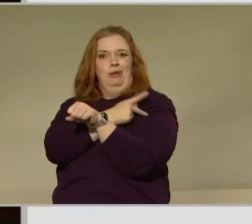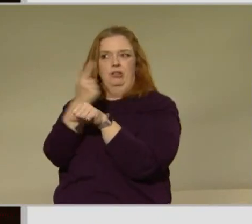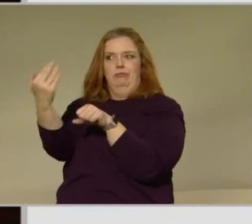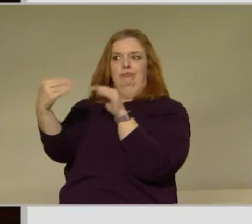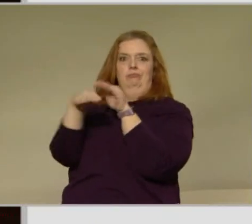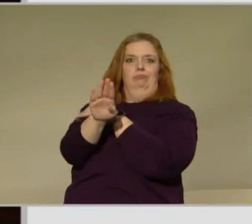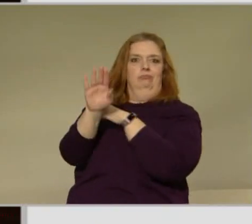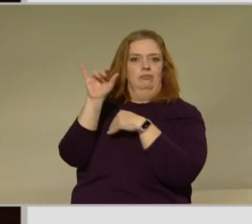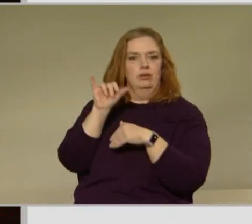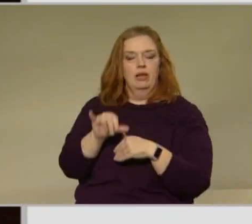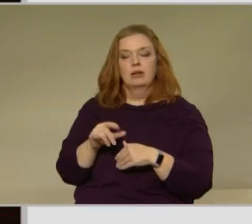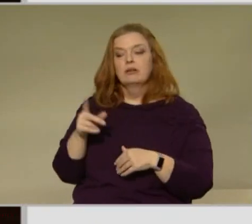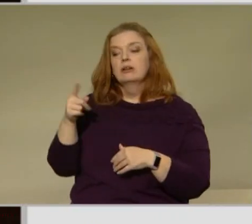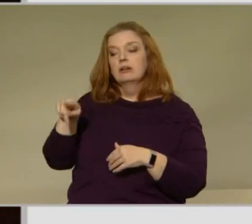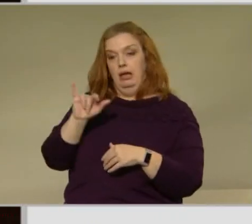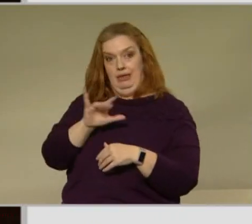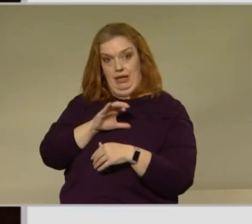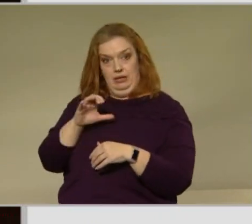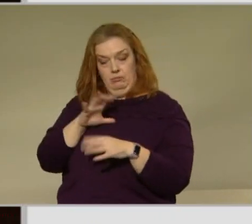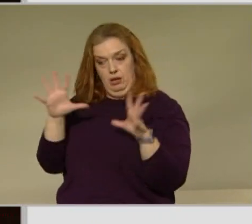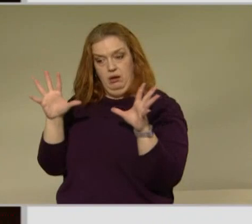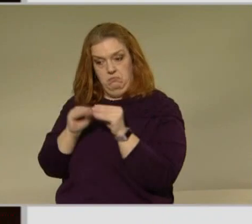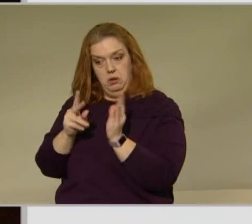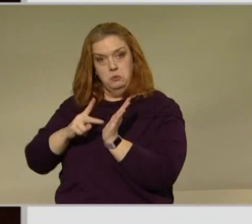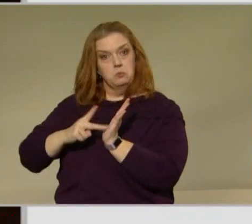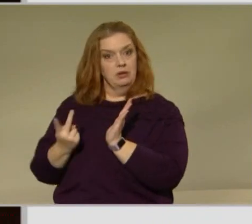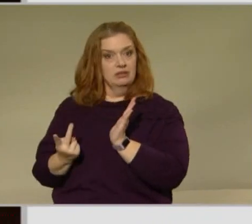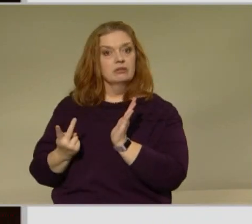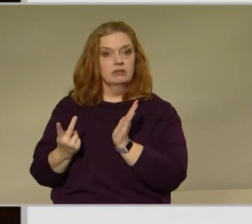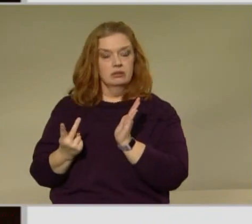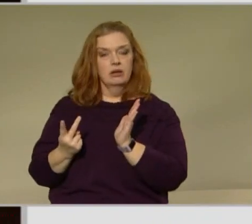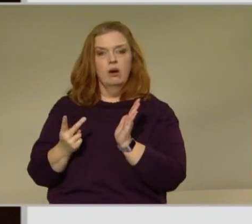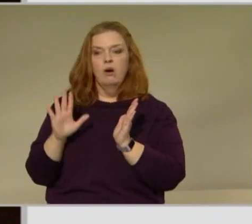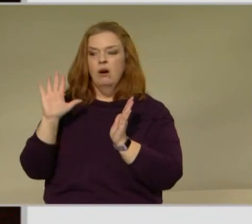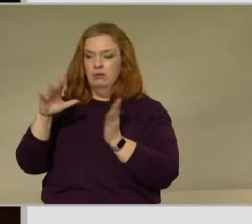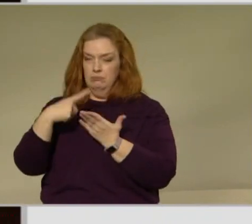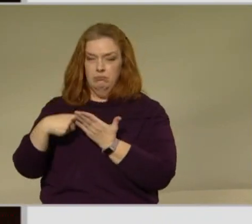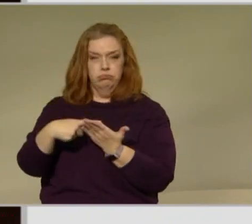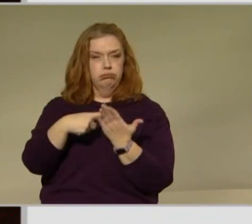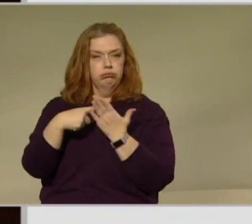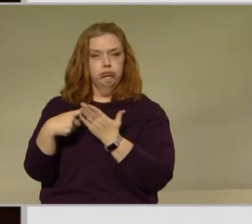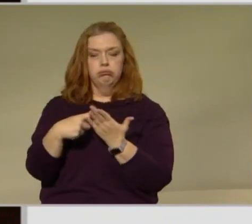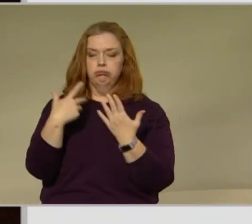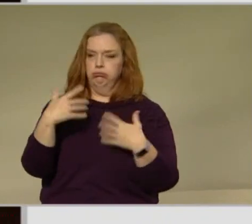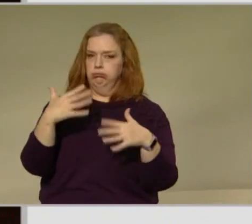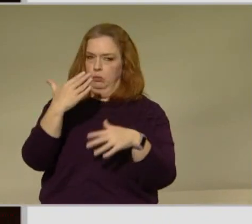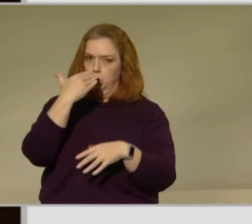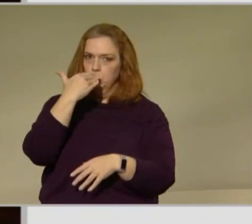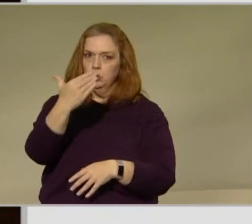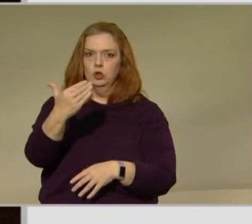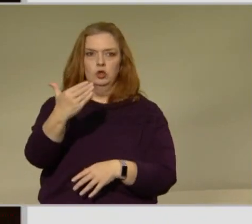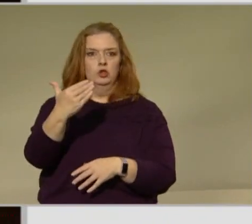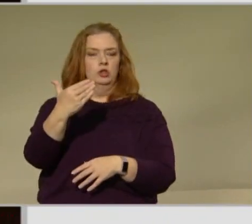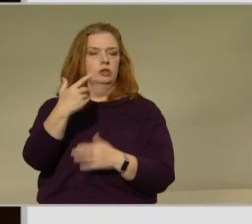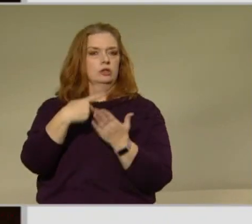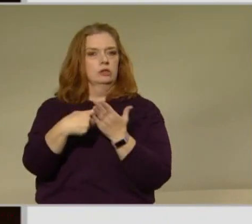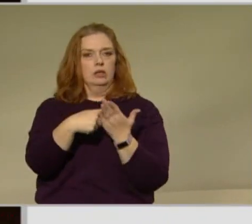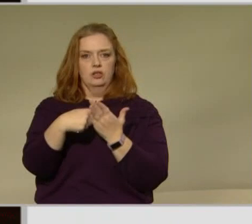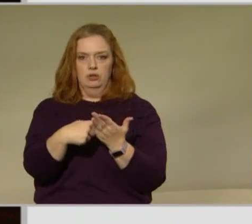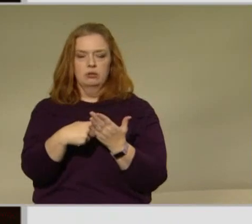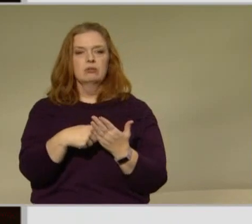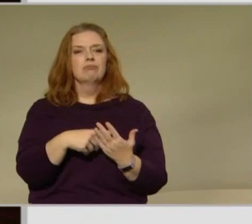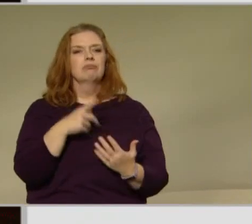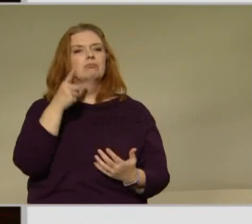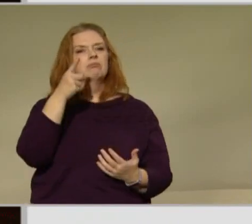they've met twice already it's been a really productive and wonderful conversations and you can go to the coronavirus.idaho.gov site